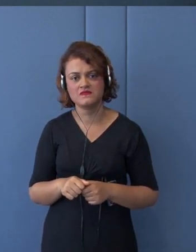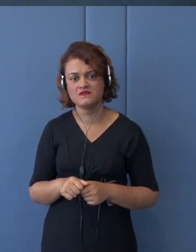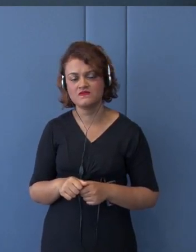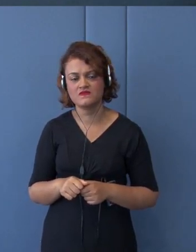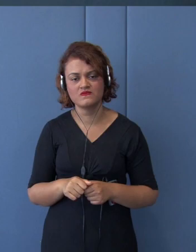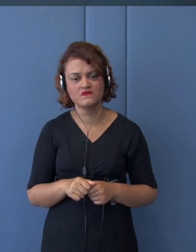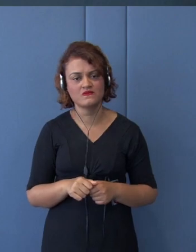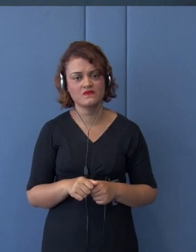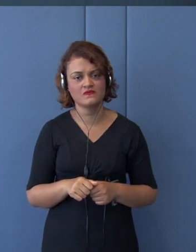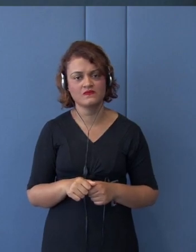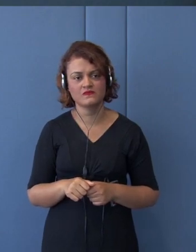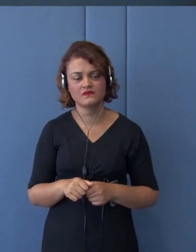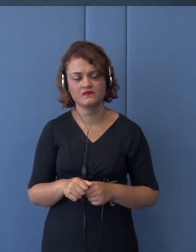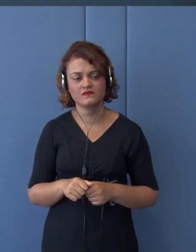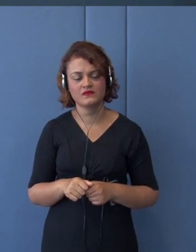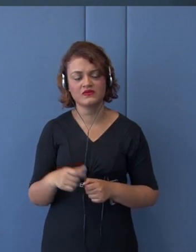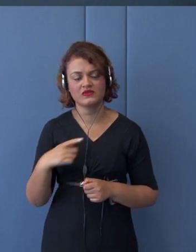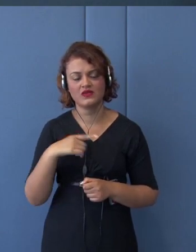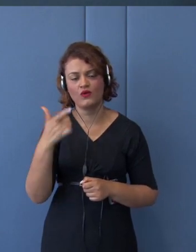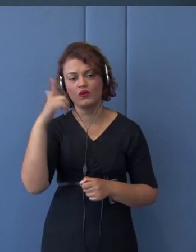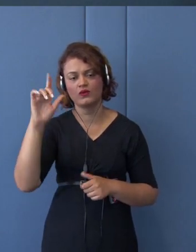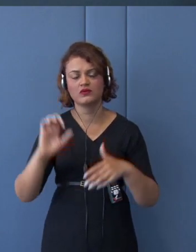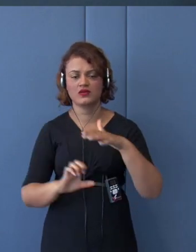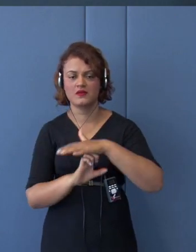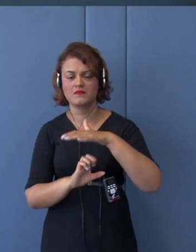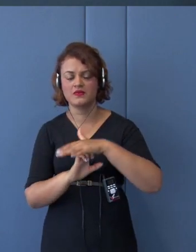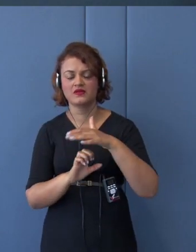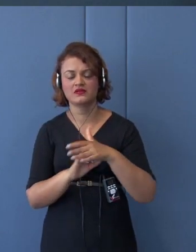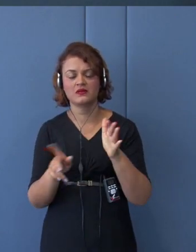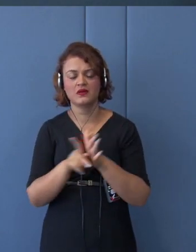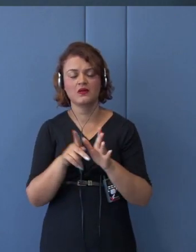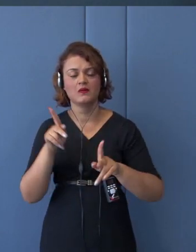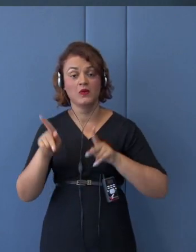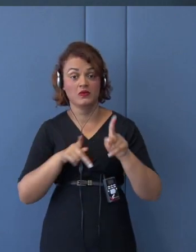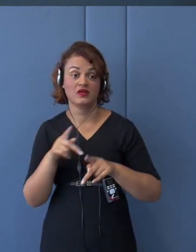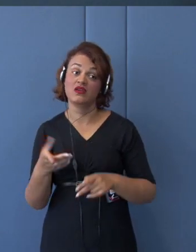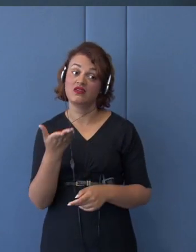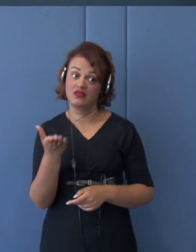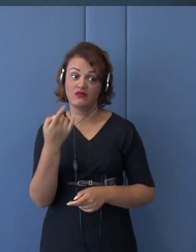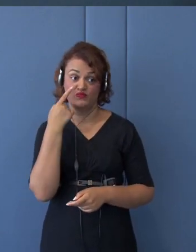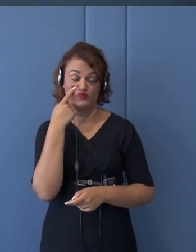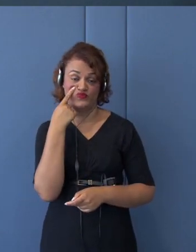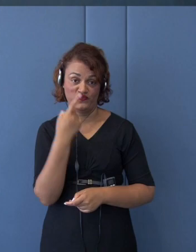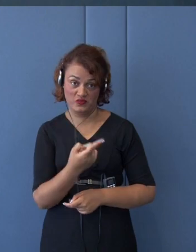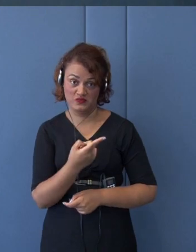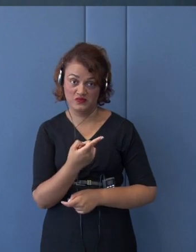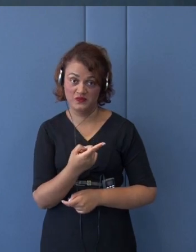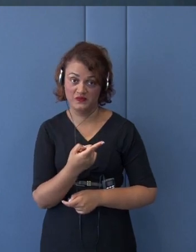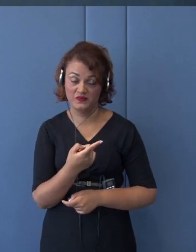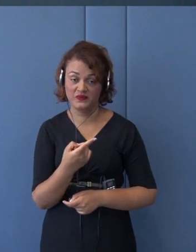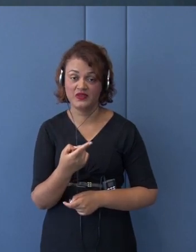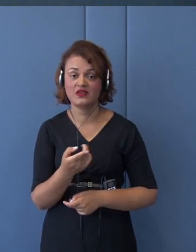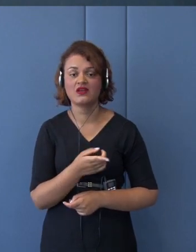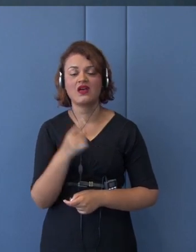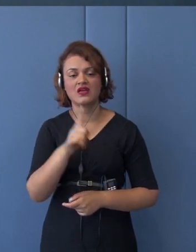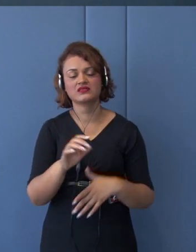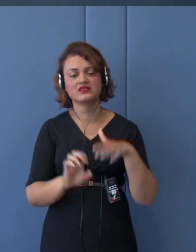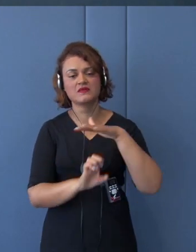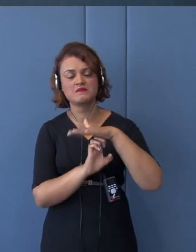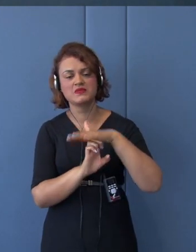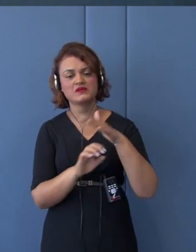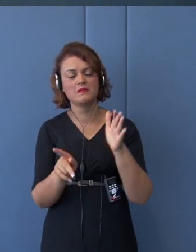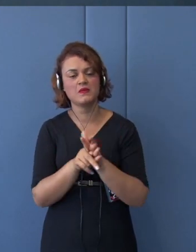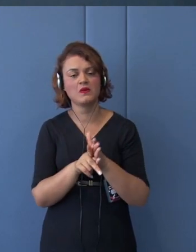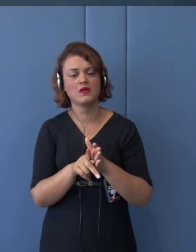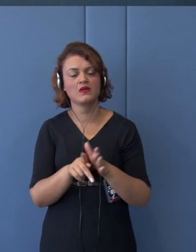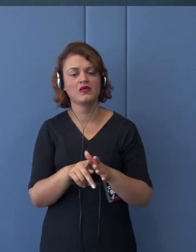state-owned enterprises. So, you see, the SOE was one of the most important elements